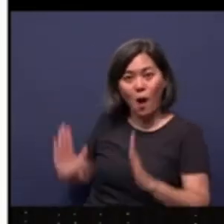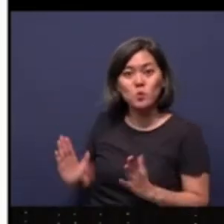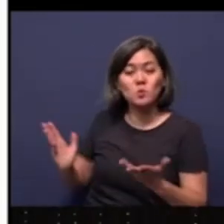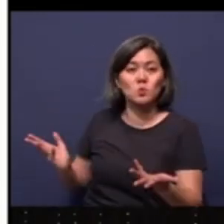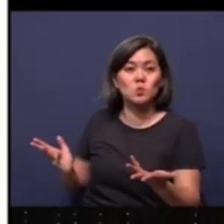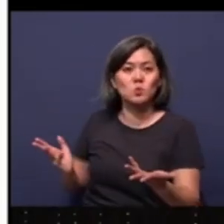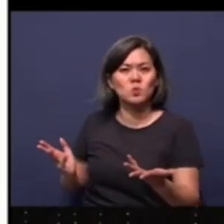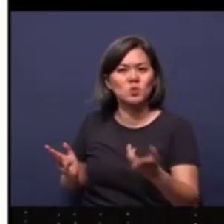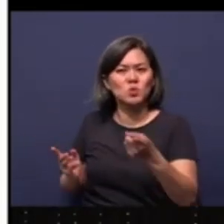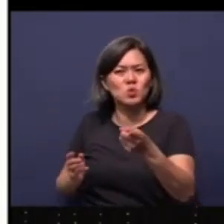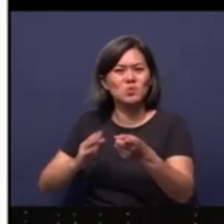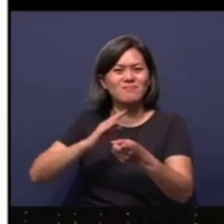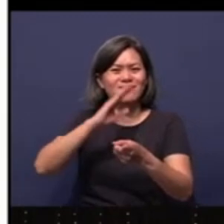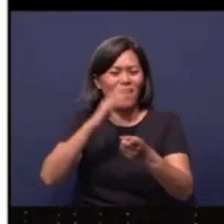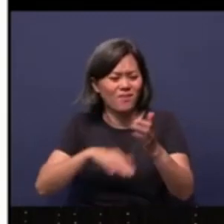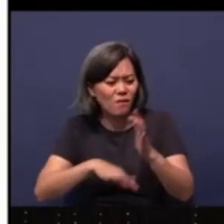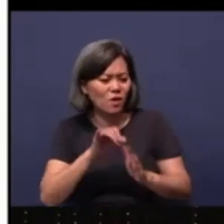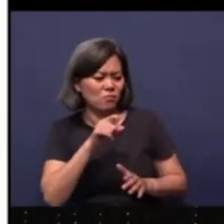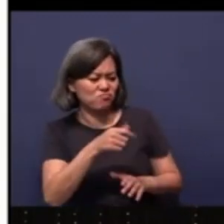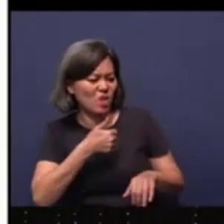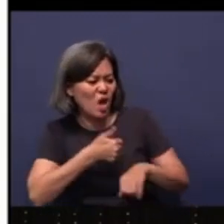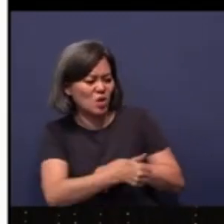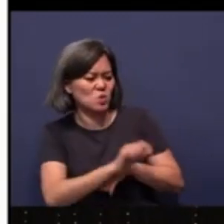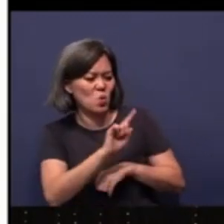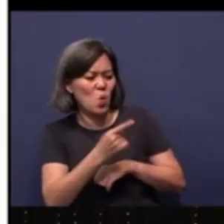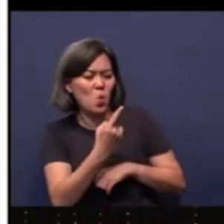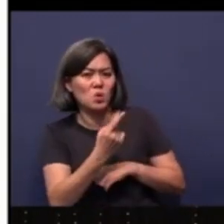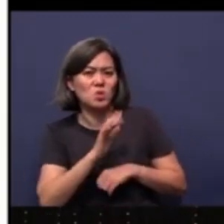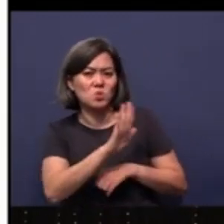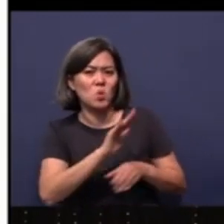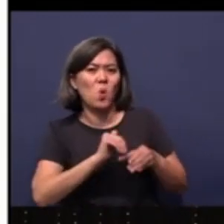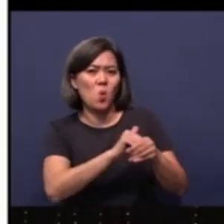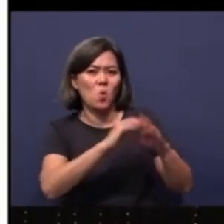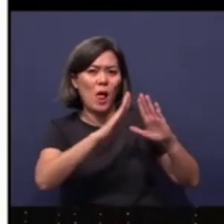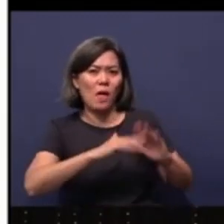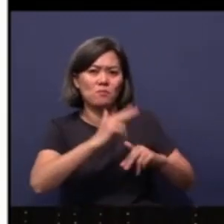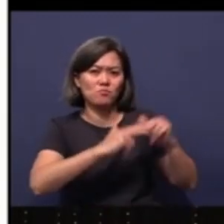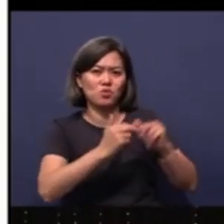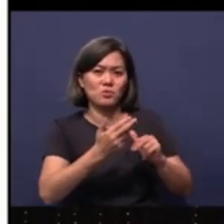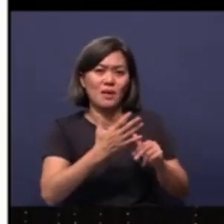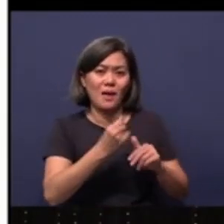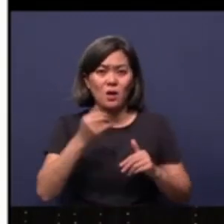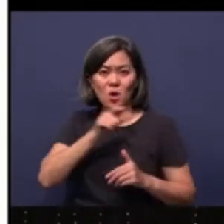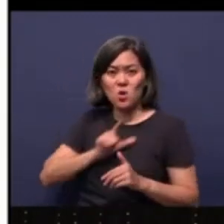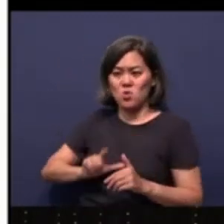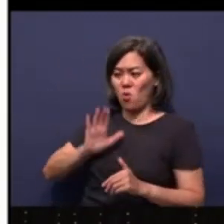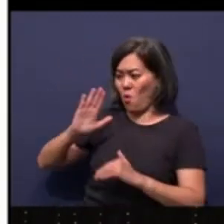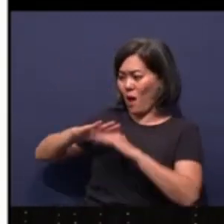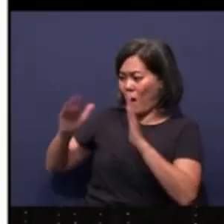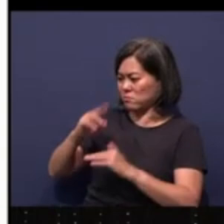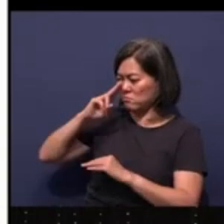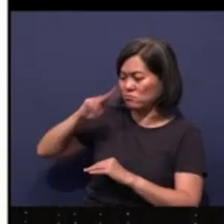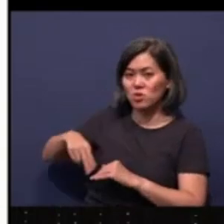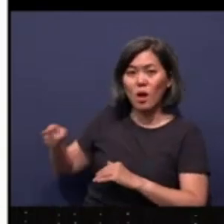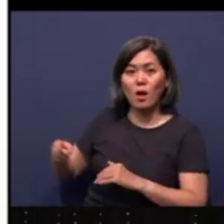May you never be found to be accused of only building your own house and neglecting the house of the Lord. How about your finances and security?